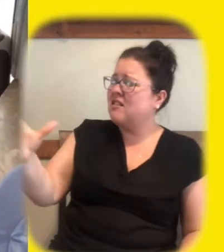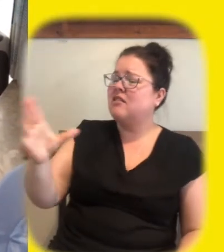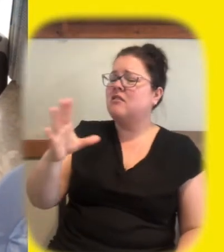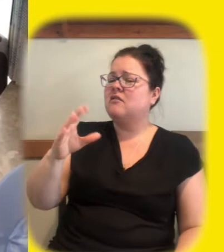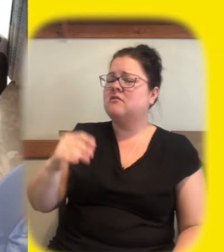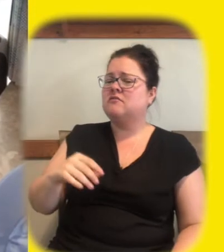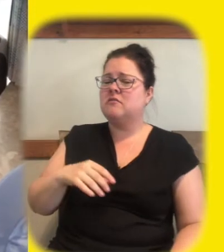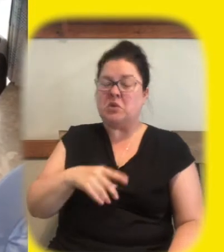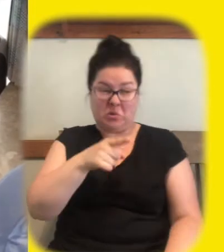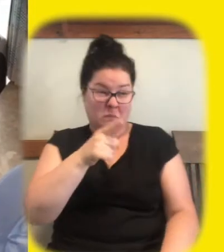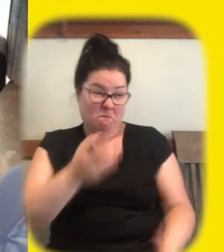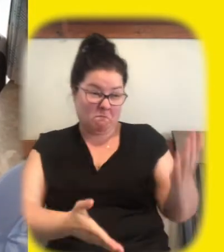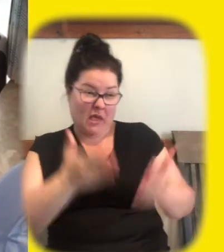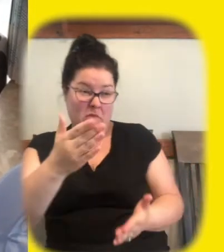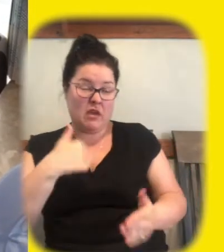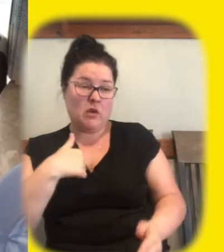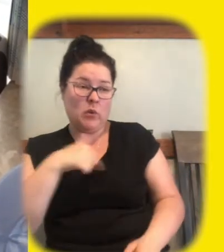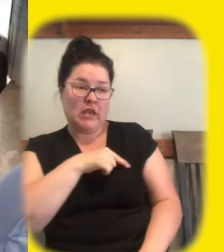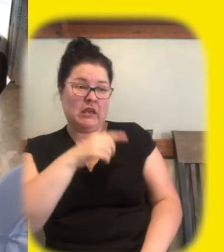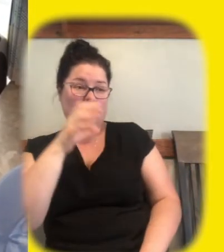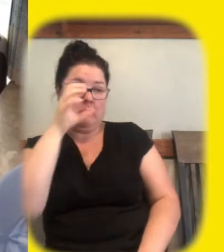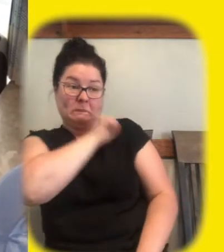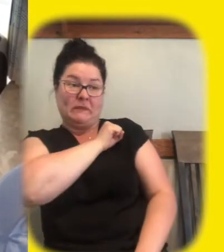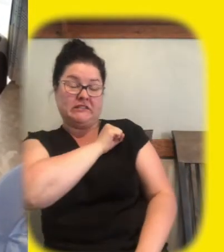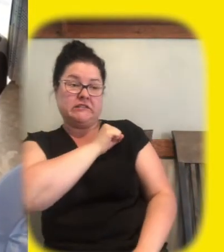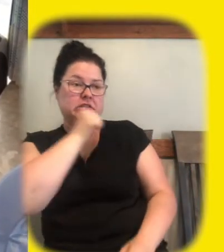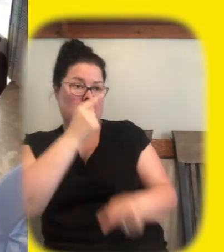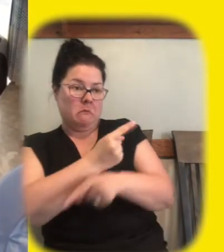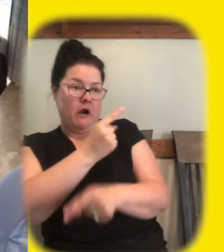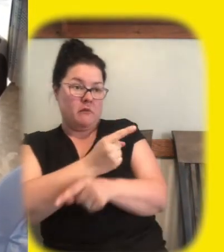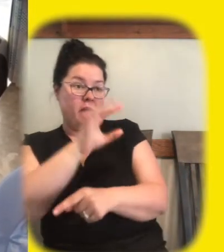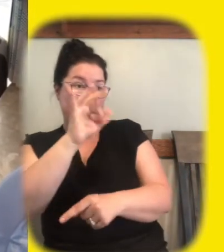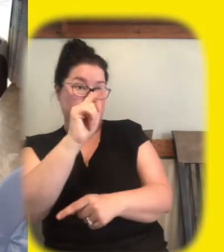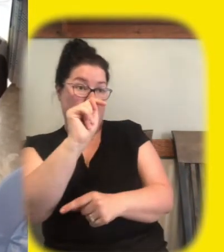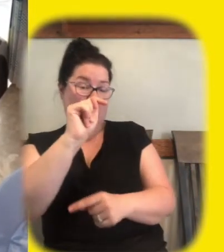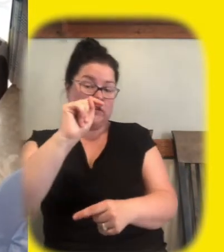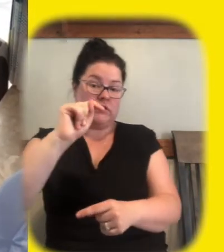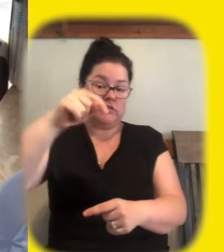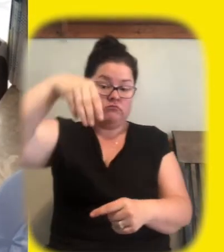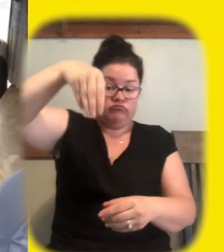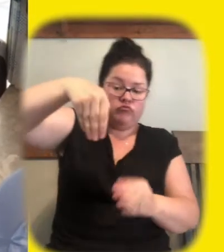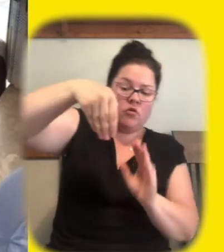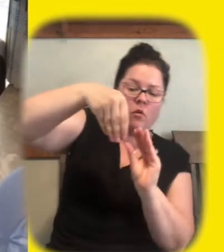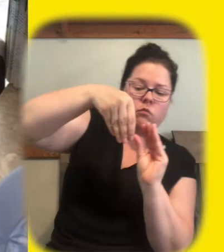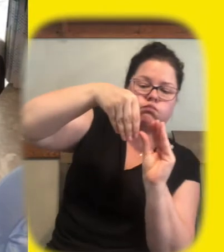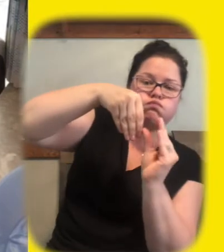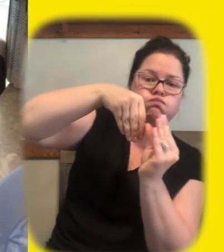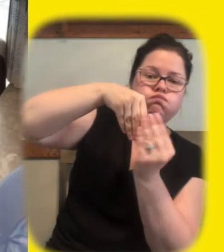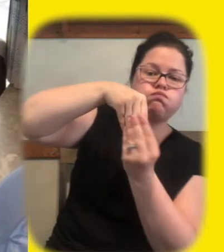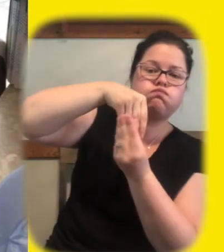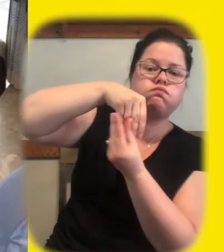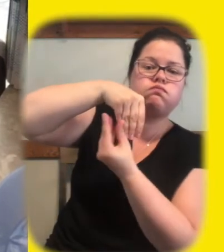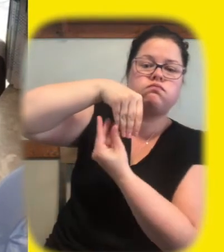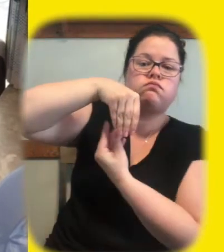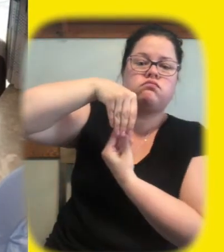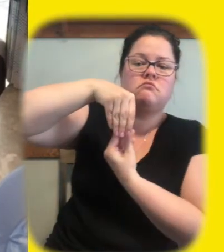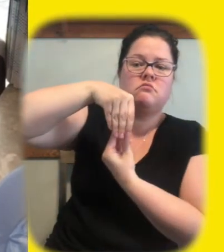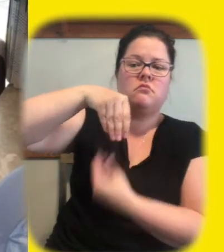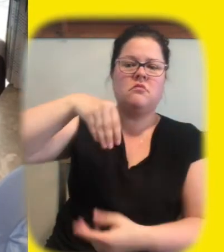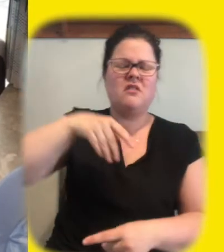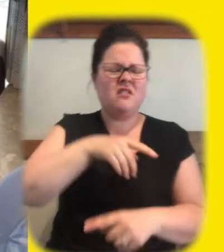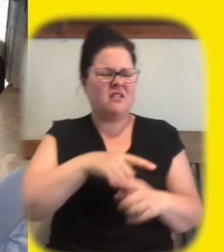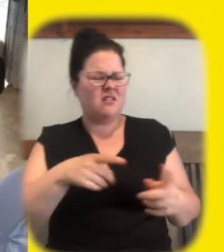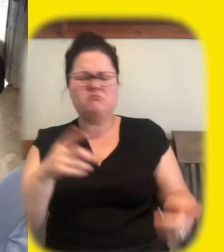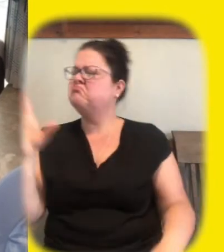do you think we missed a spot in layering your hand well why would why